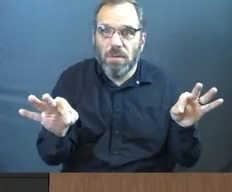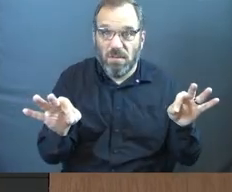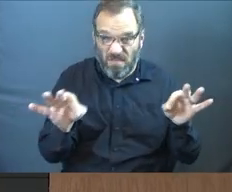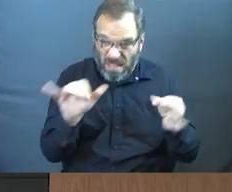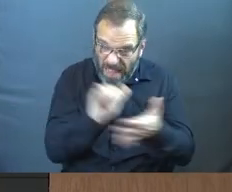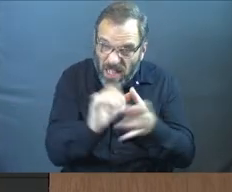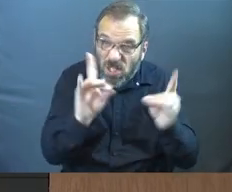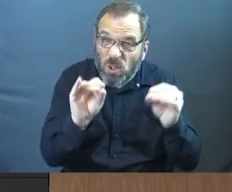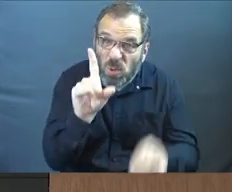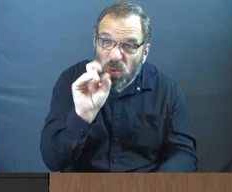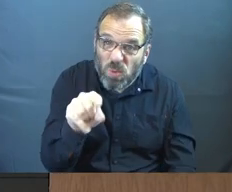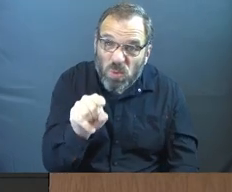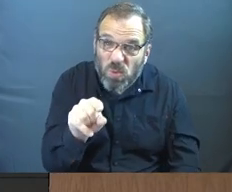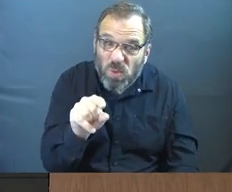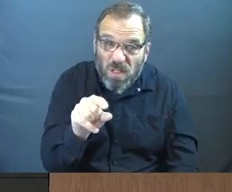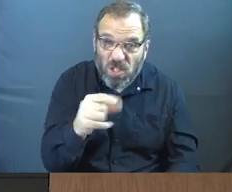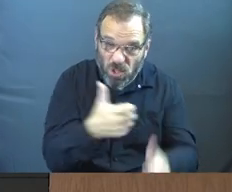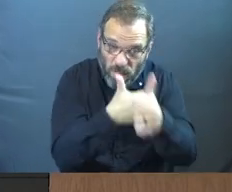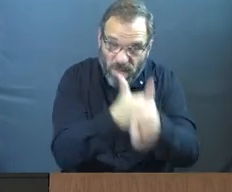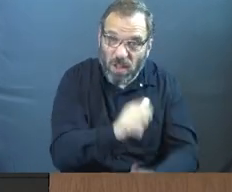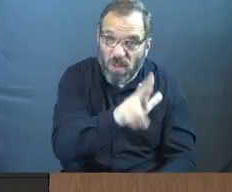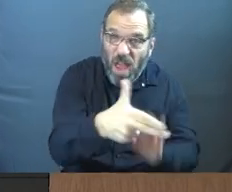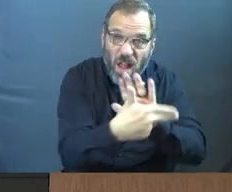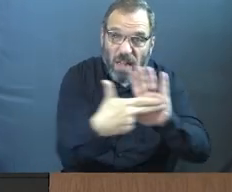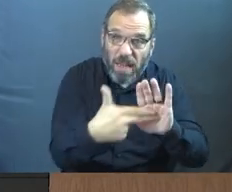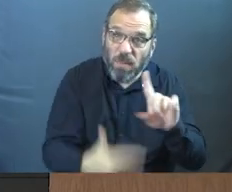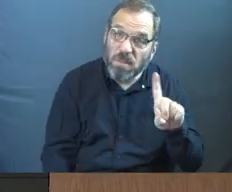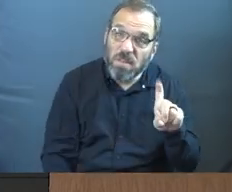Should we be doing that? I ask you, should we be doing that?